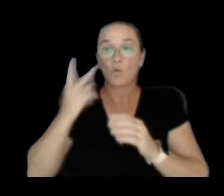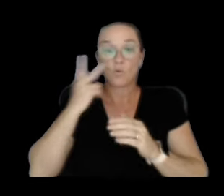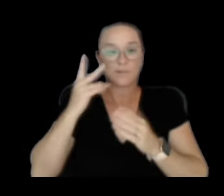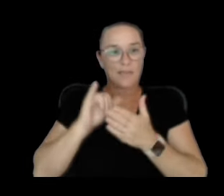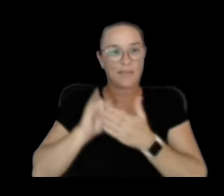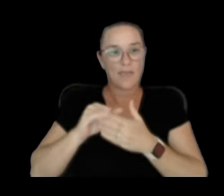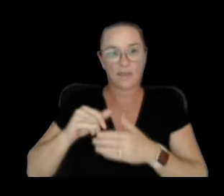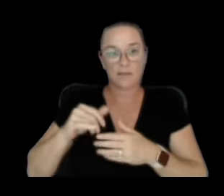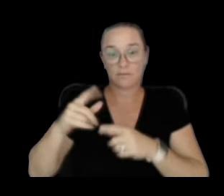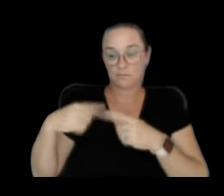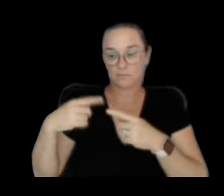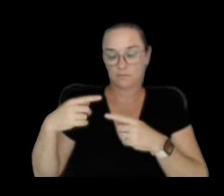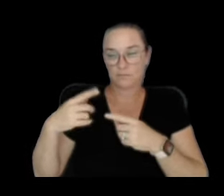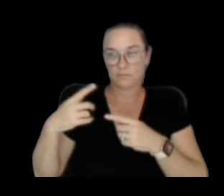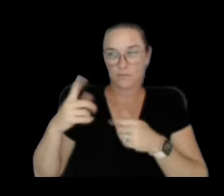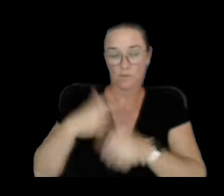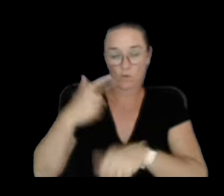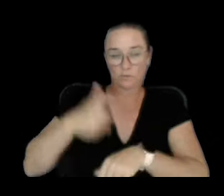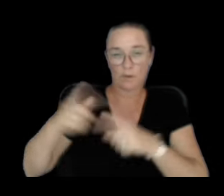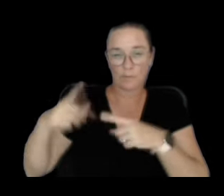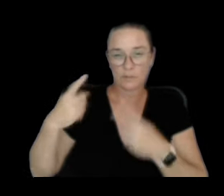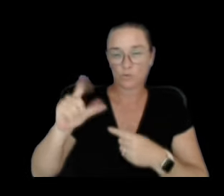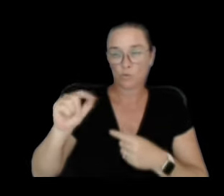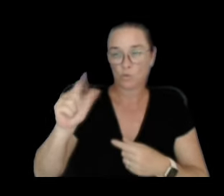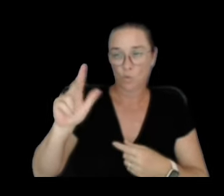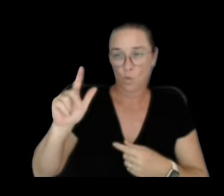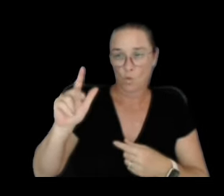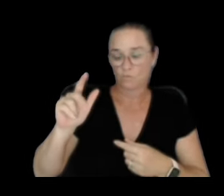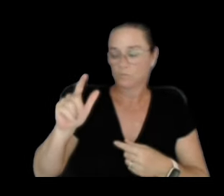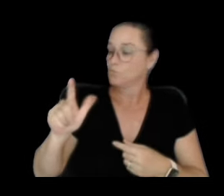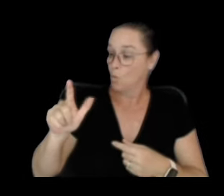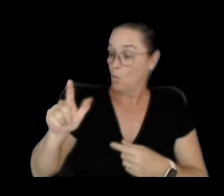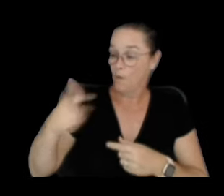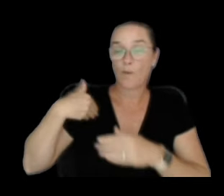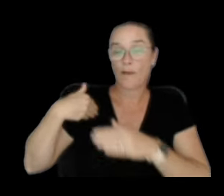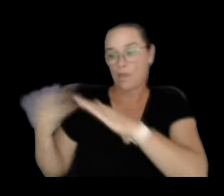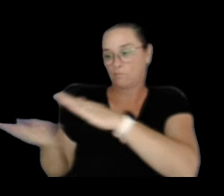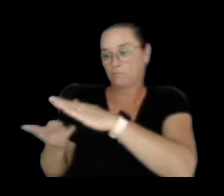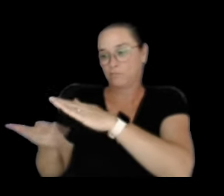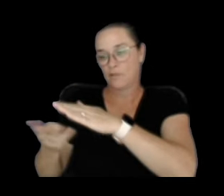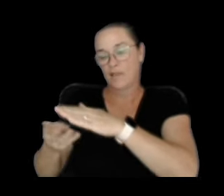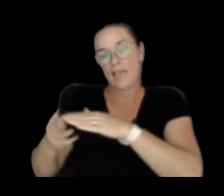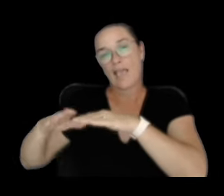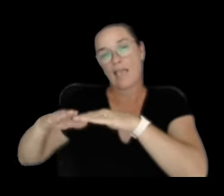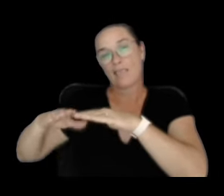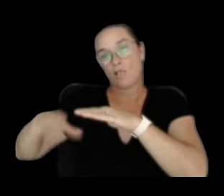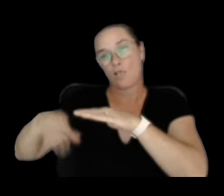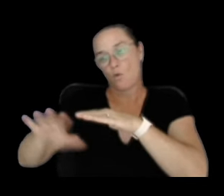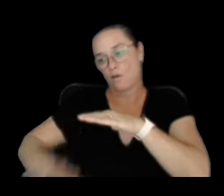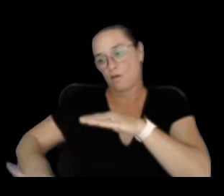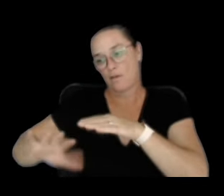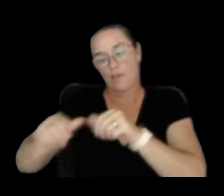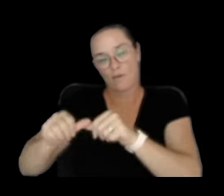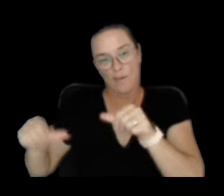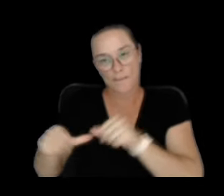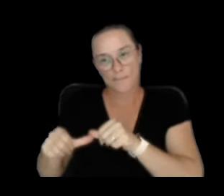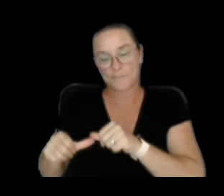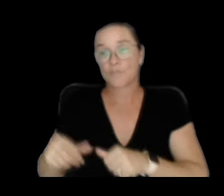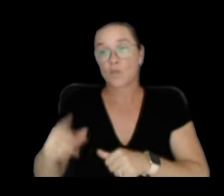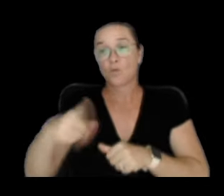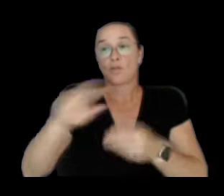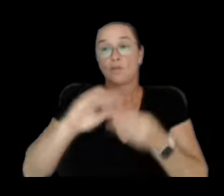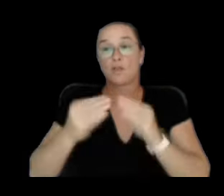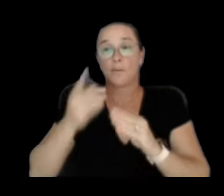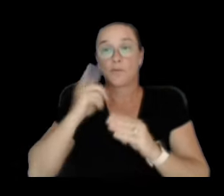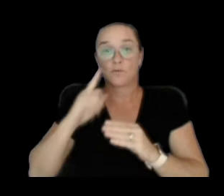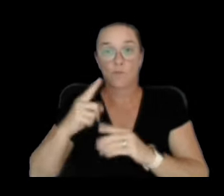post-2018 era. So those are the earthquake rates for the last month. And from the